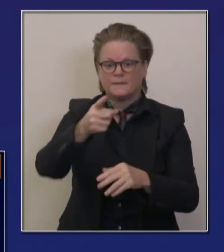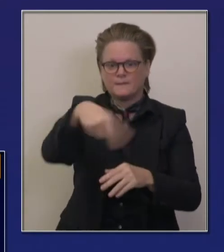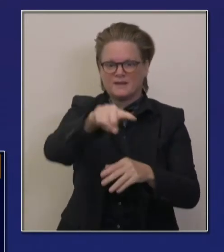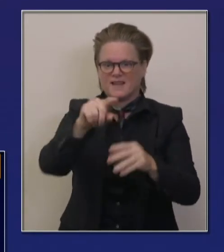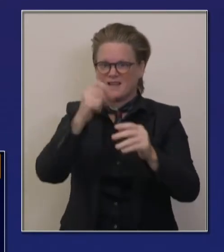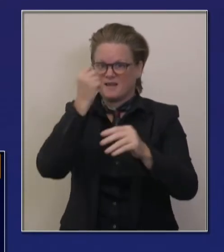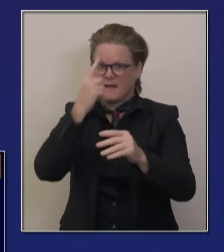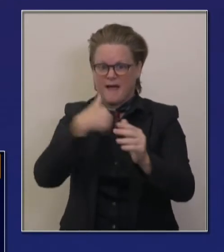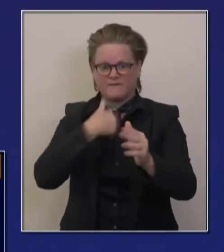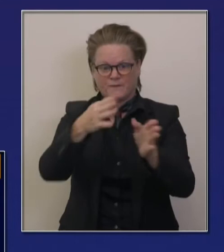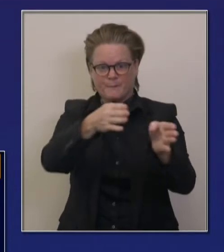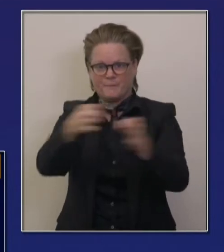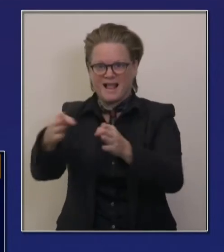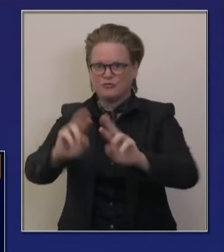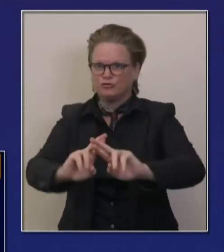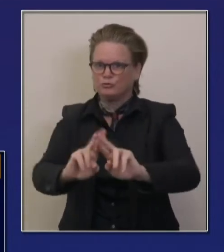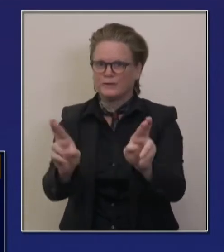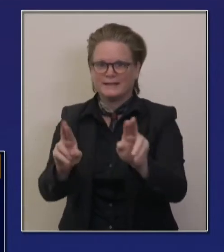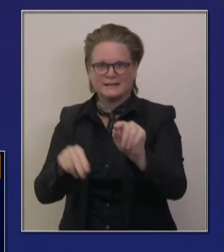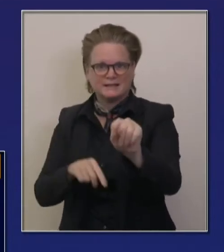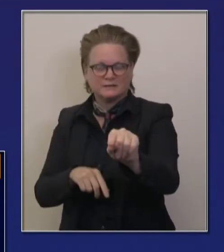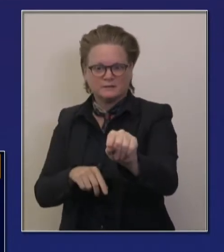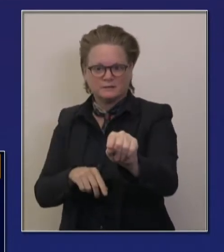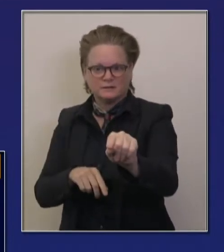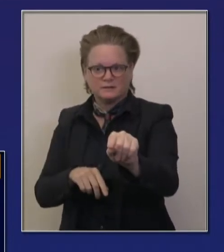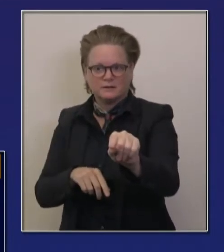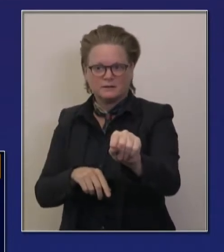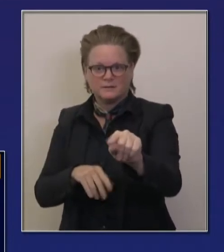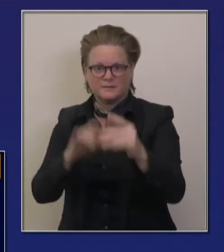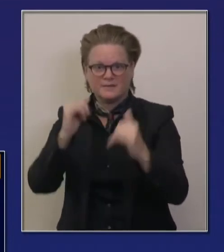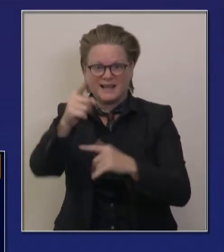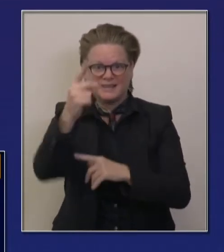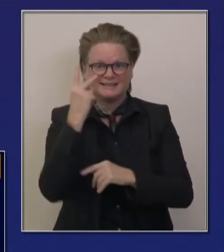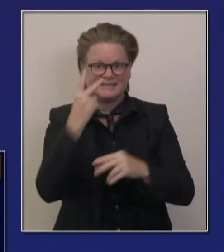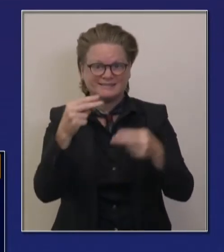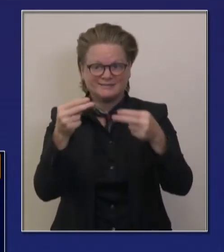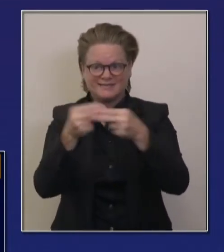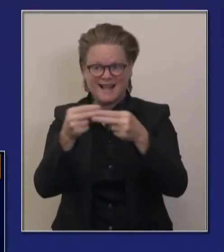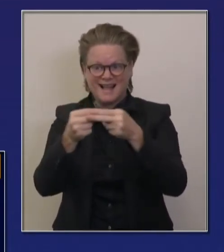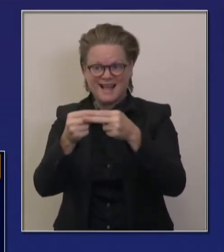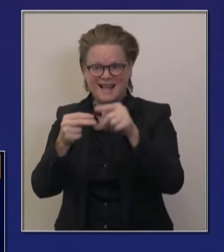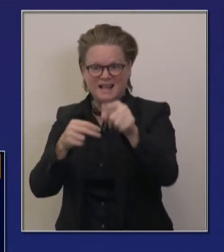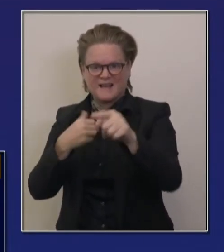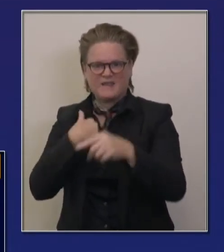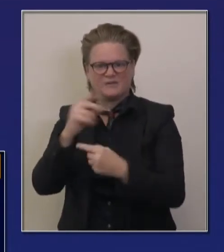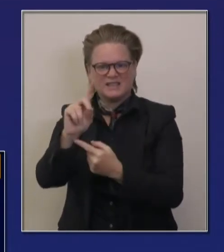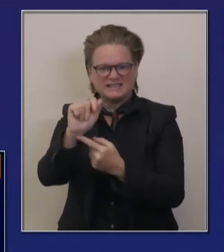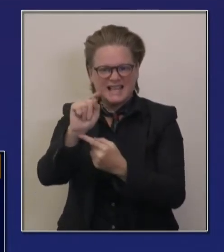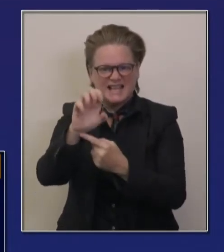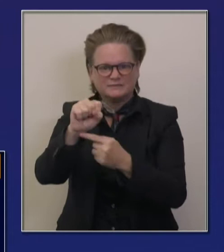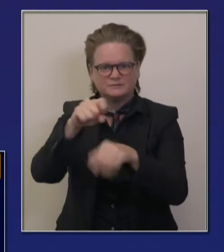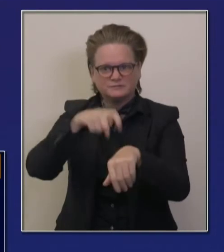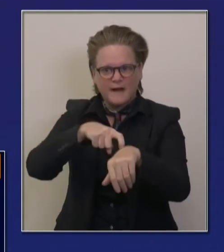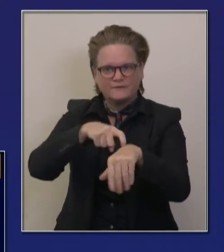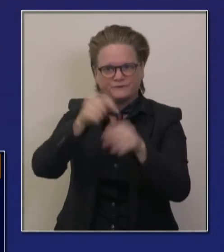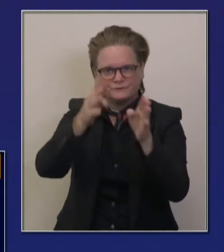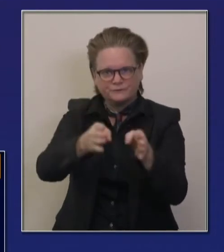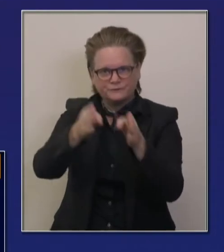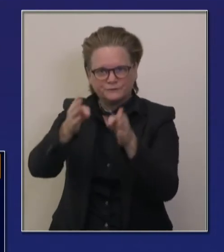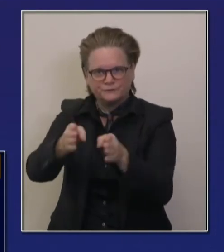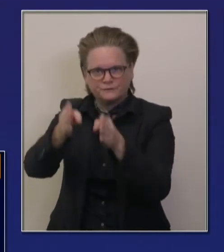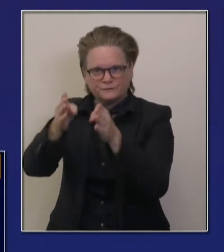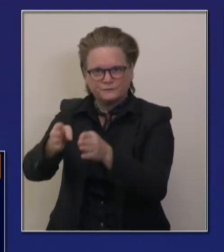process, deadlines, dates, and a little illumination on potential availability